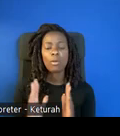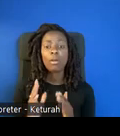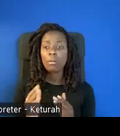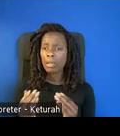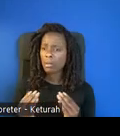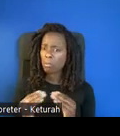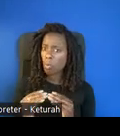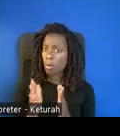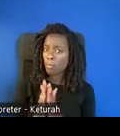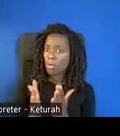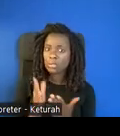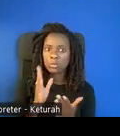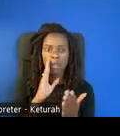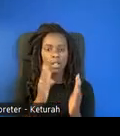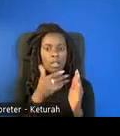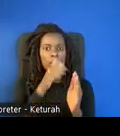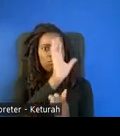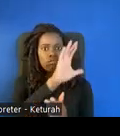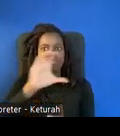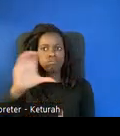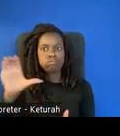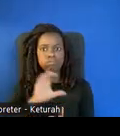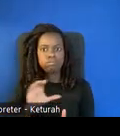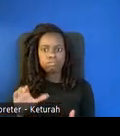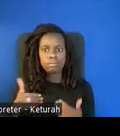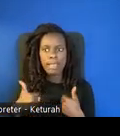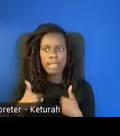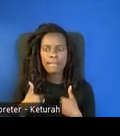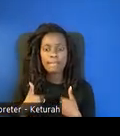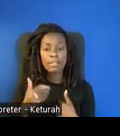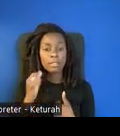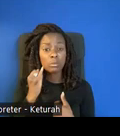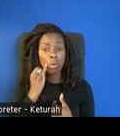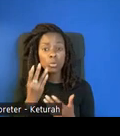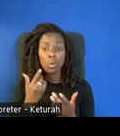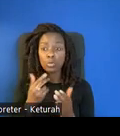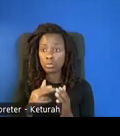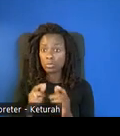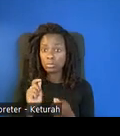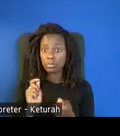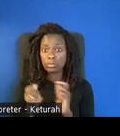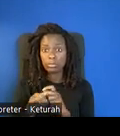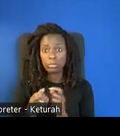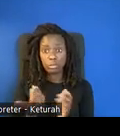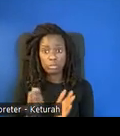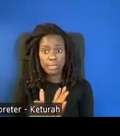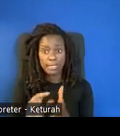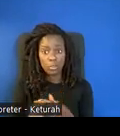they'll get all these different stories. And let's say they want to do the same story over again. They can have as many as